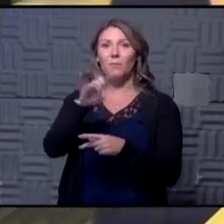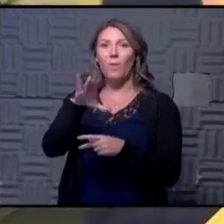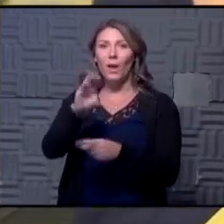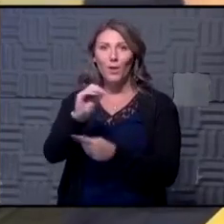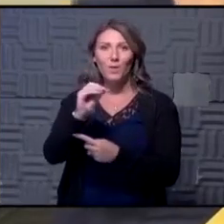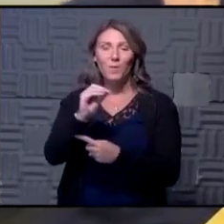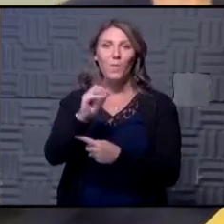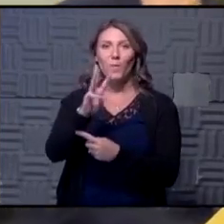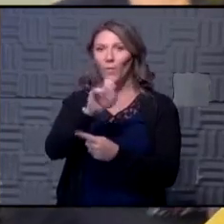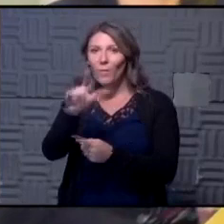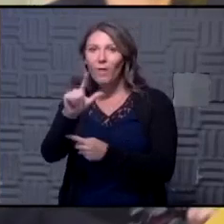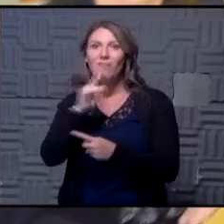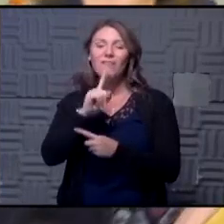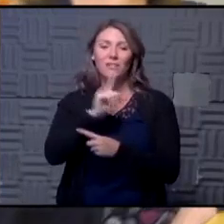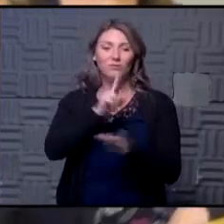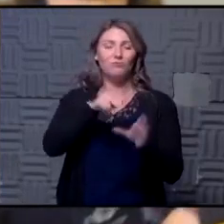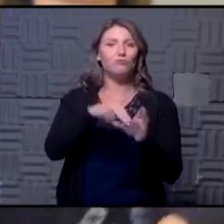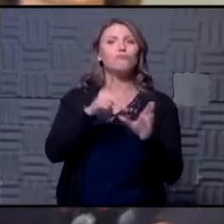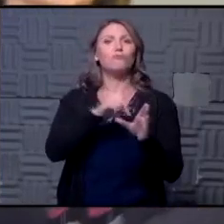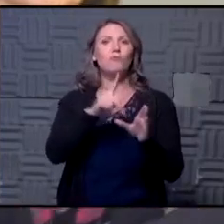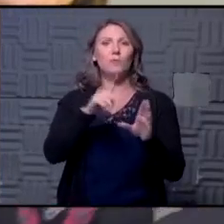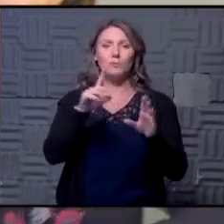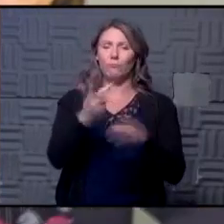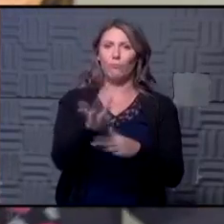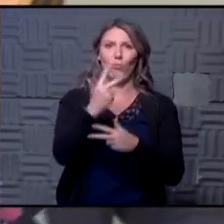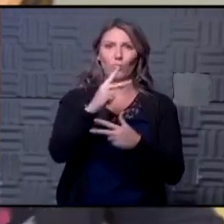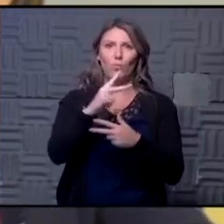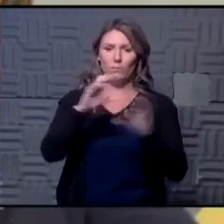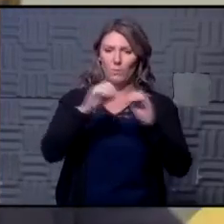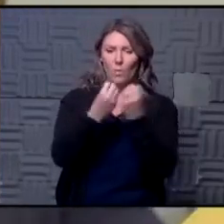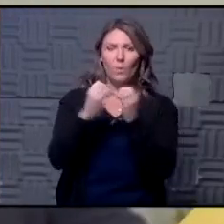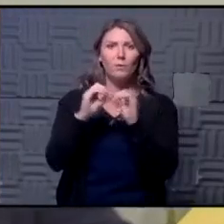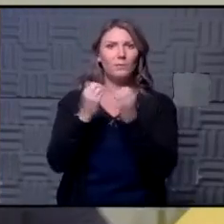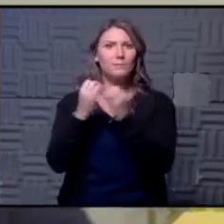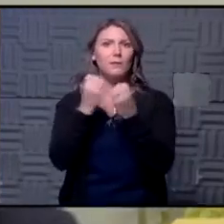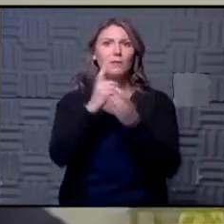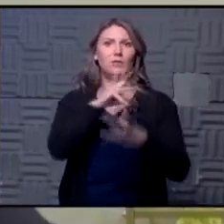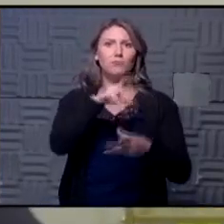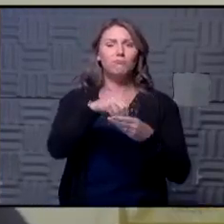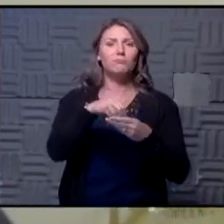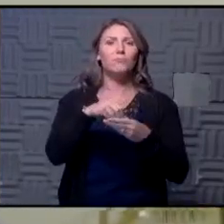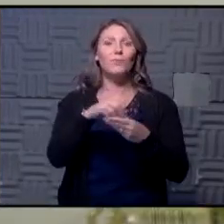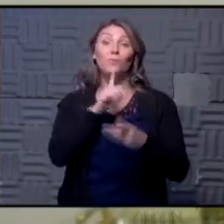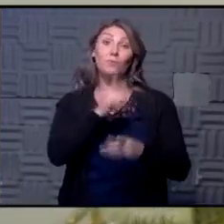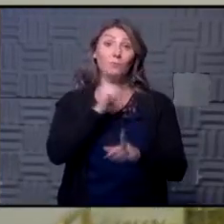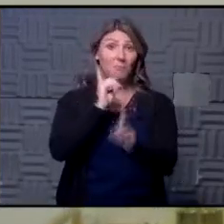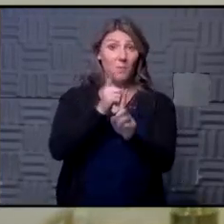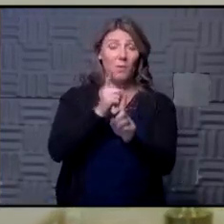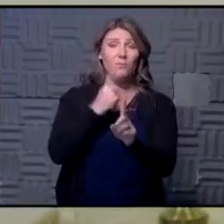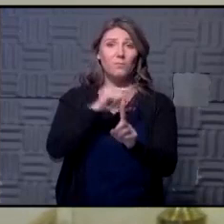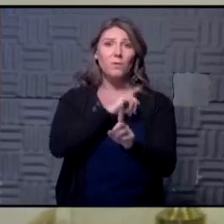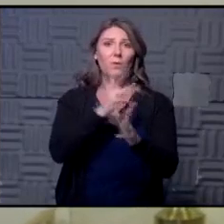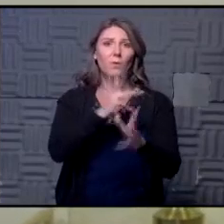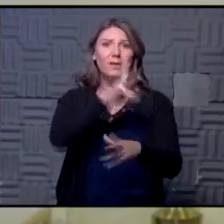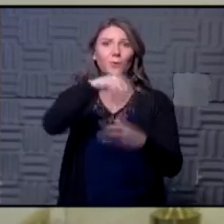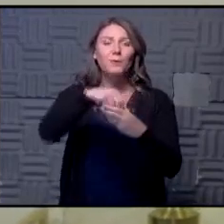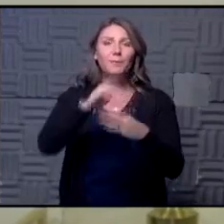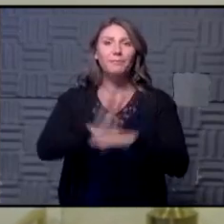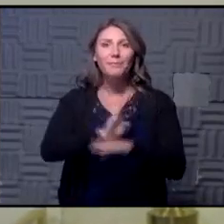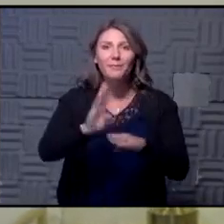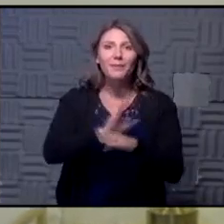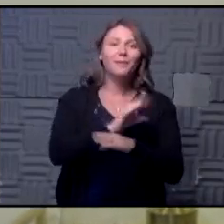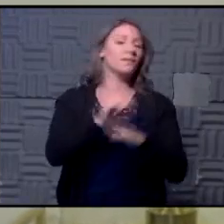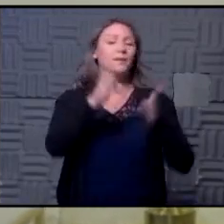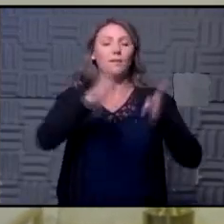joint civic initiative that our three organizations have put together and really in a nutshell we're trying to engage businesses and